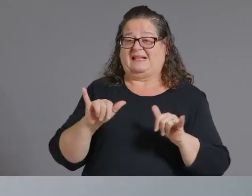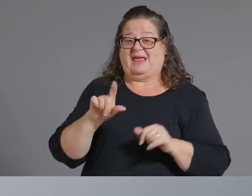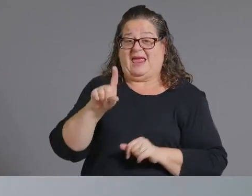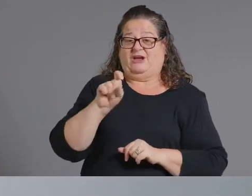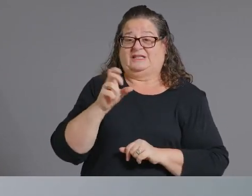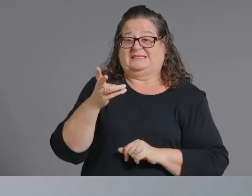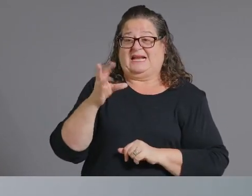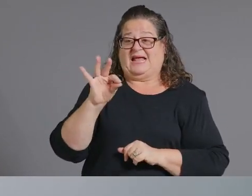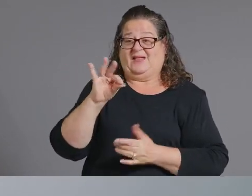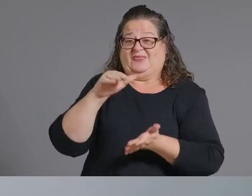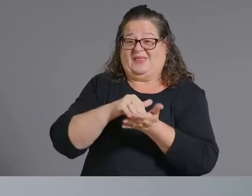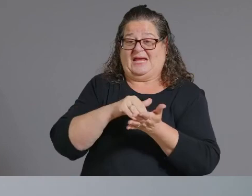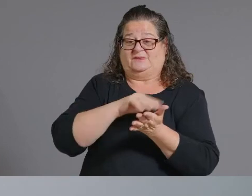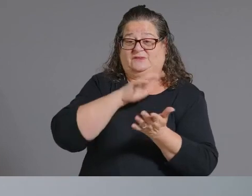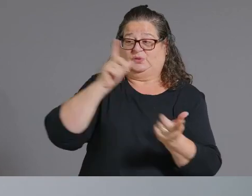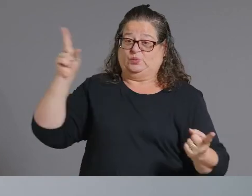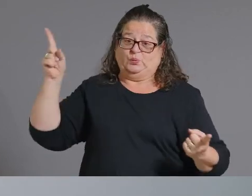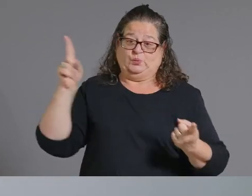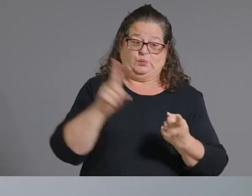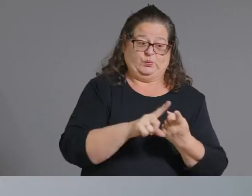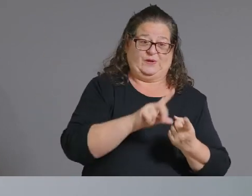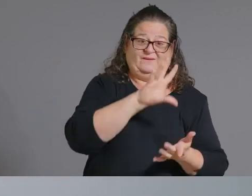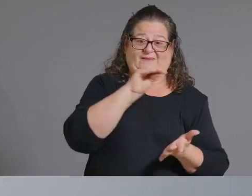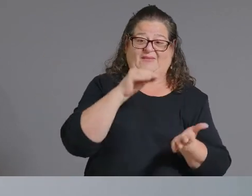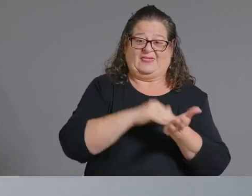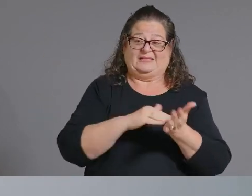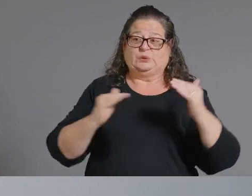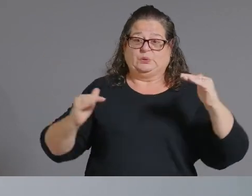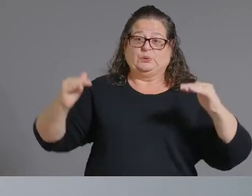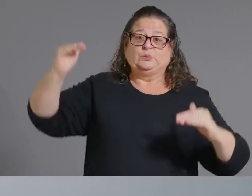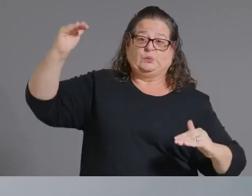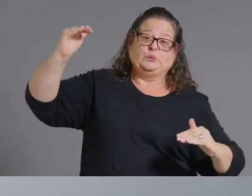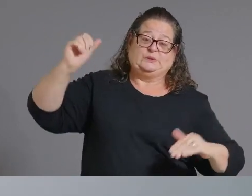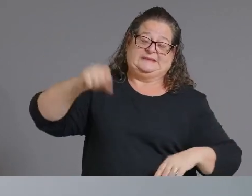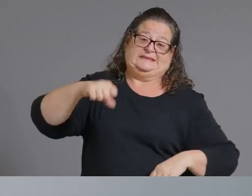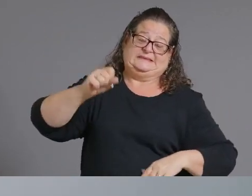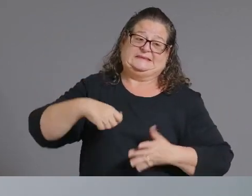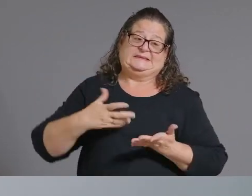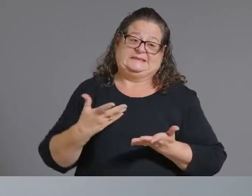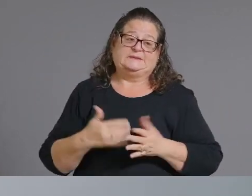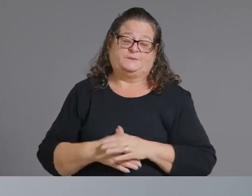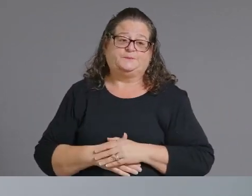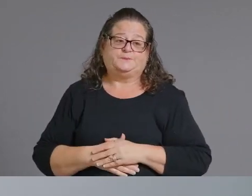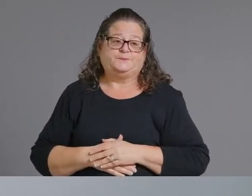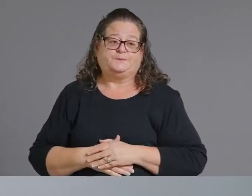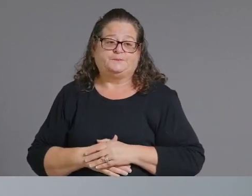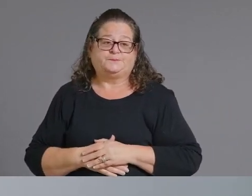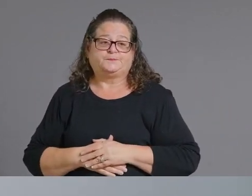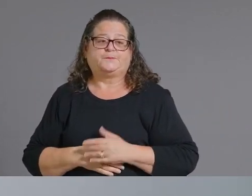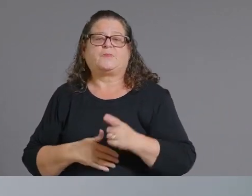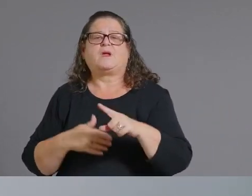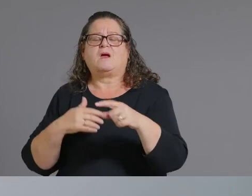is a significant decrease in vaccine demand at our sites all right thank you very much yeah